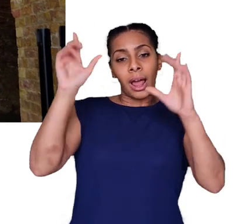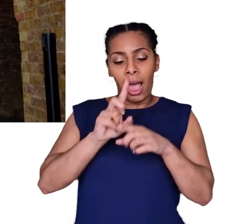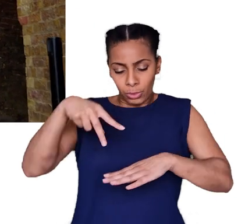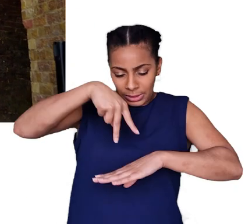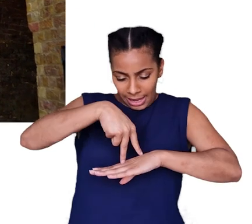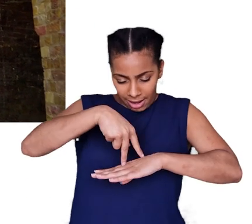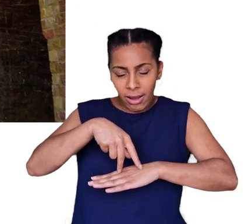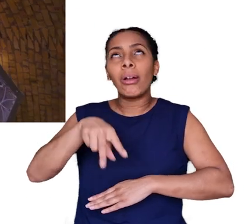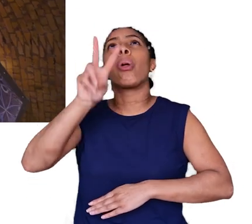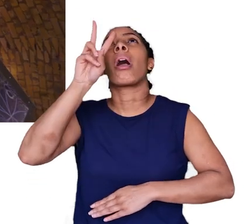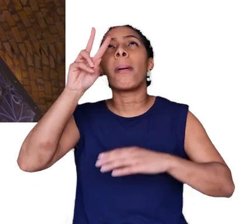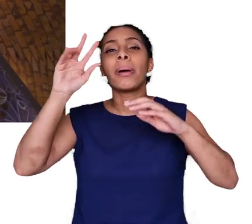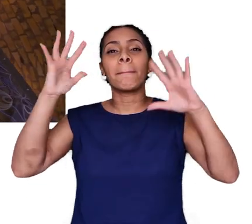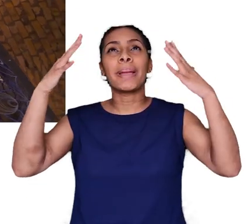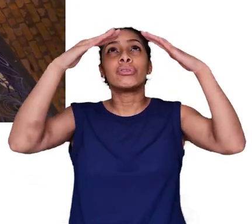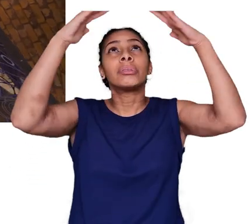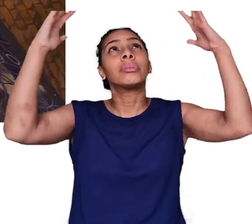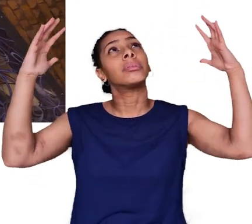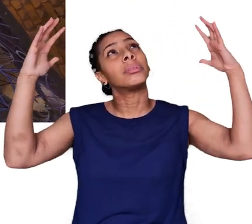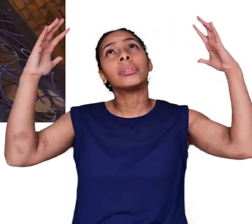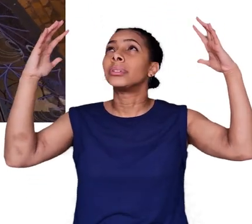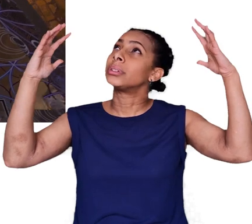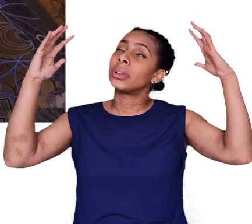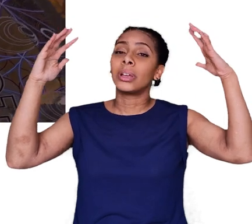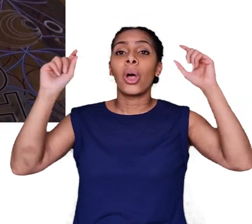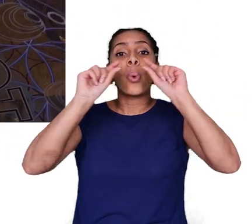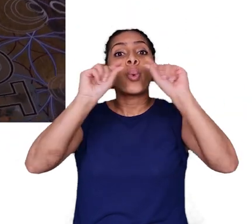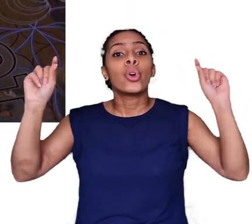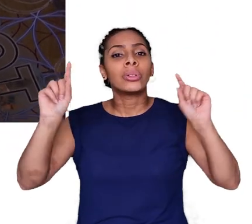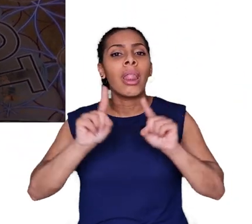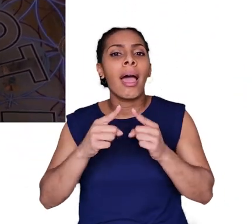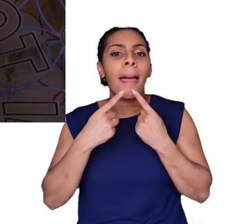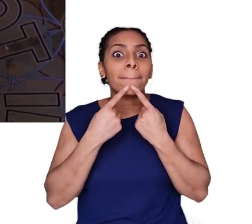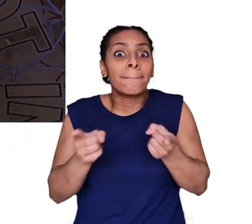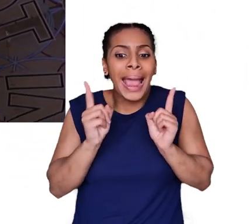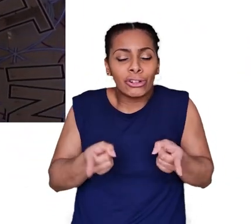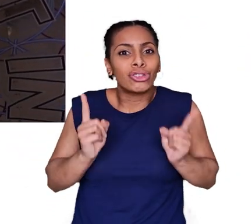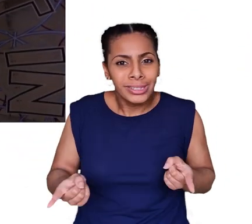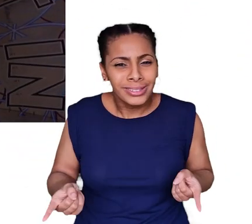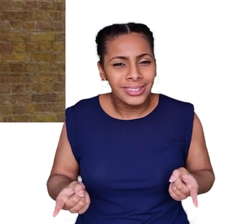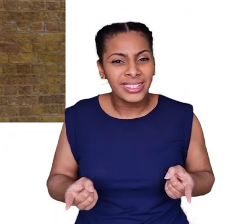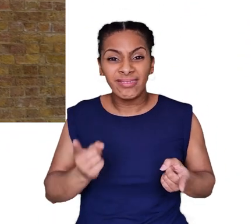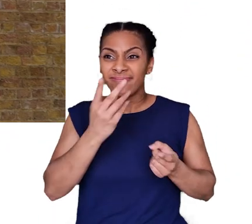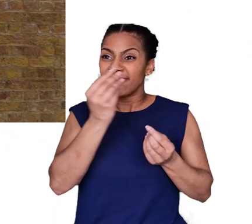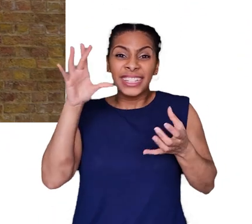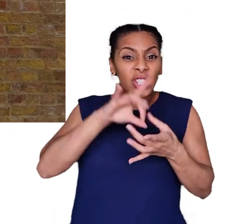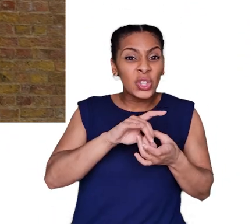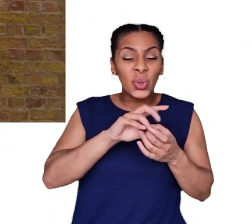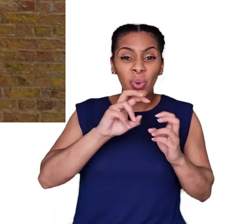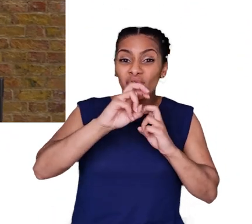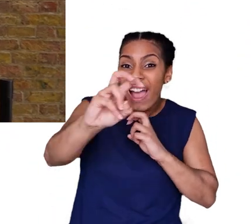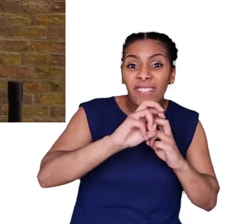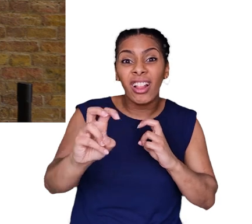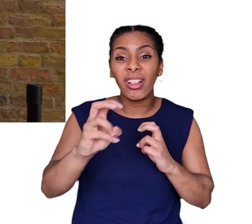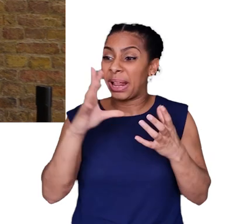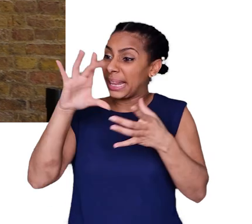into these mirrors, and then there's words inside them. They're almost like kind of mantras. They're to do with travel, but they're to do